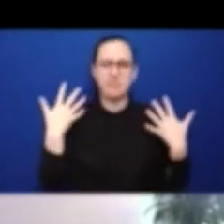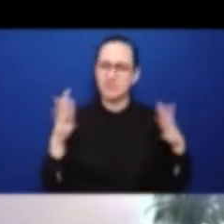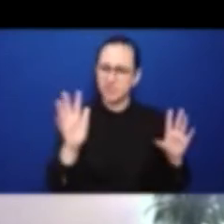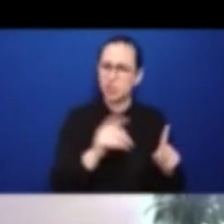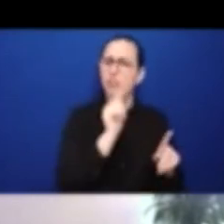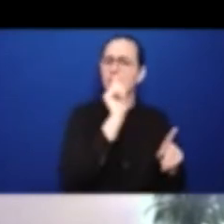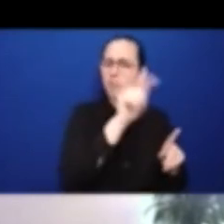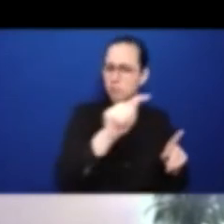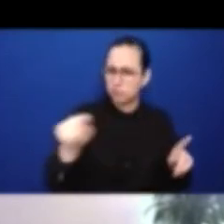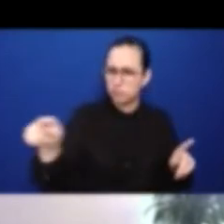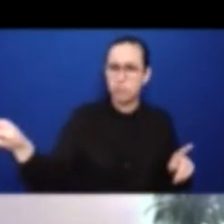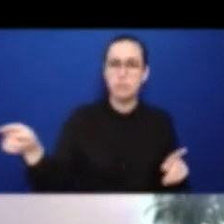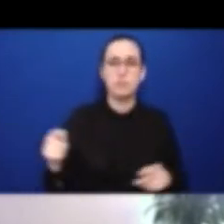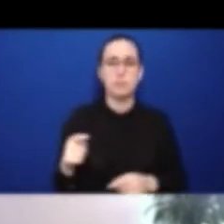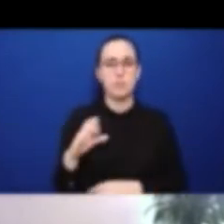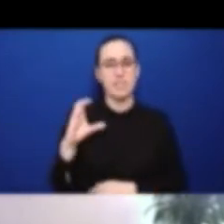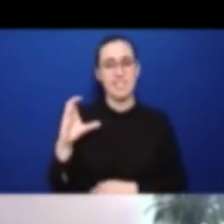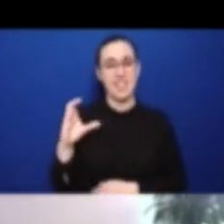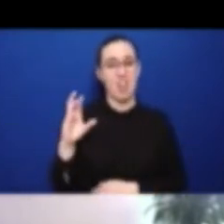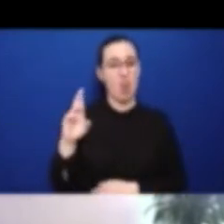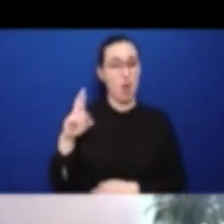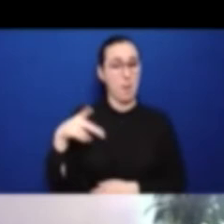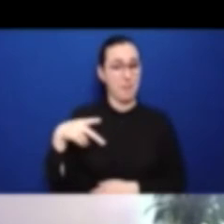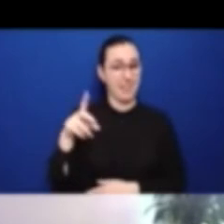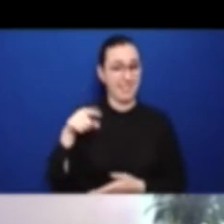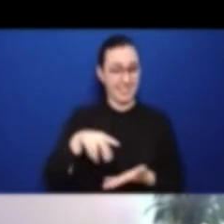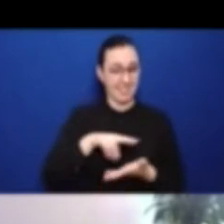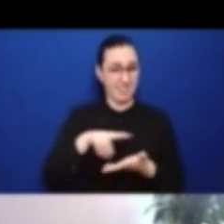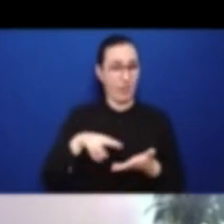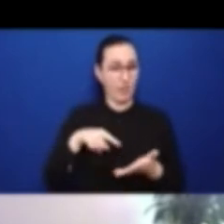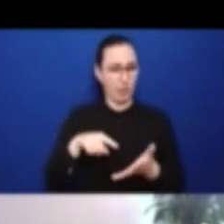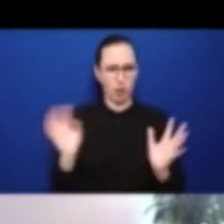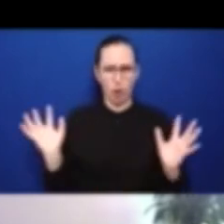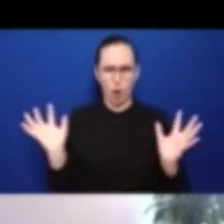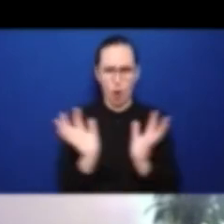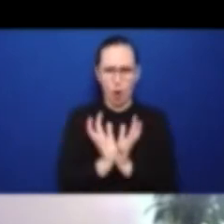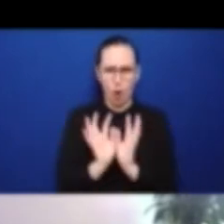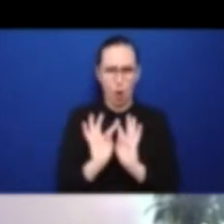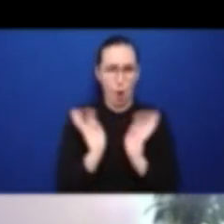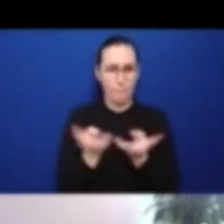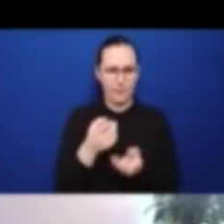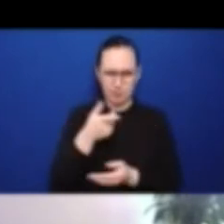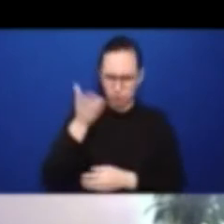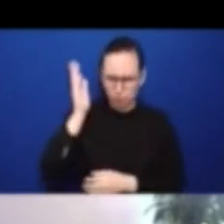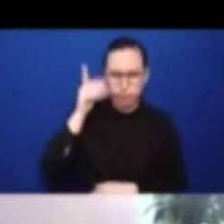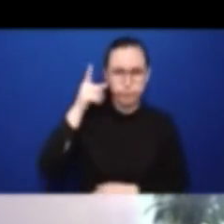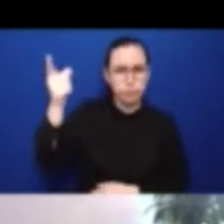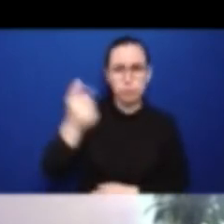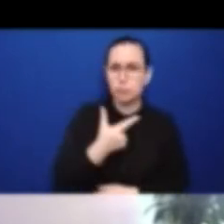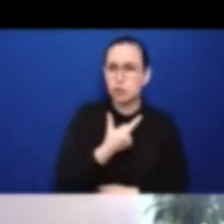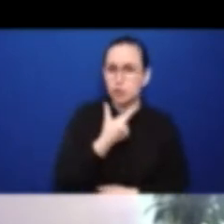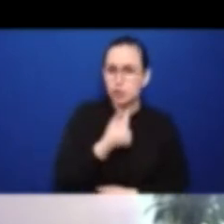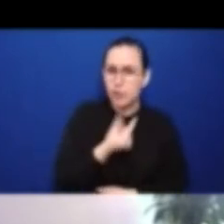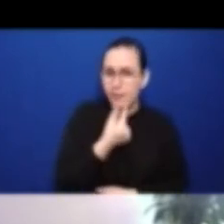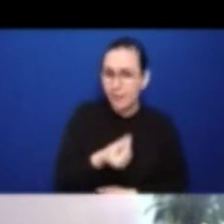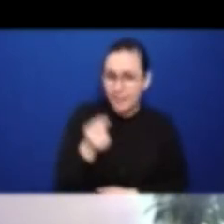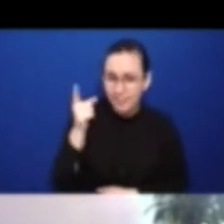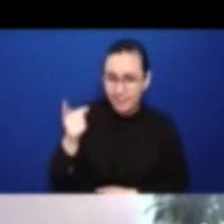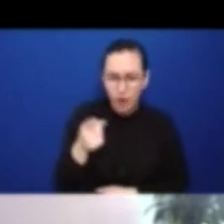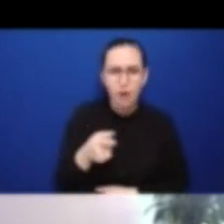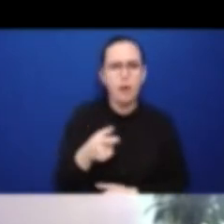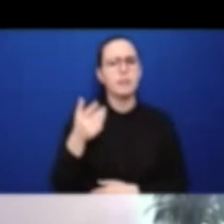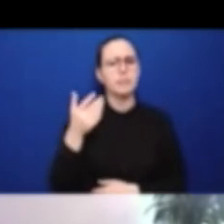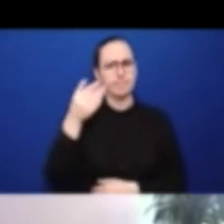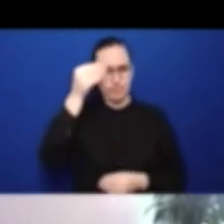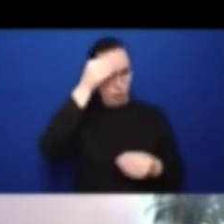committee in Geneva as well, and leads a number of knowledge mobilization initiatives in Canada. So right here